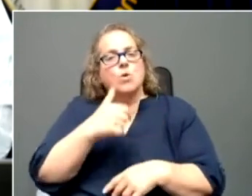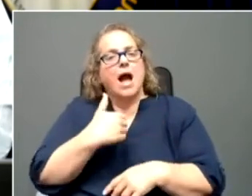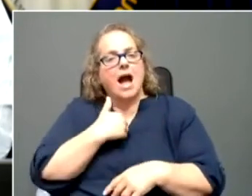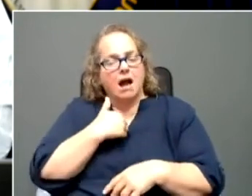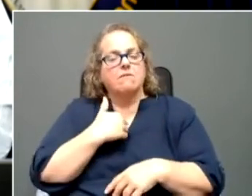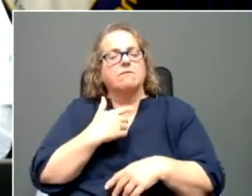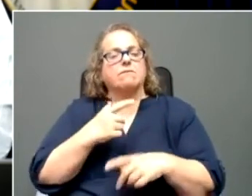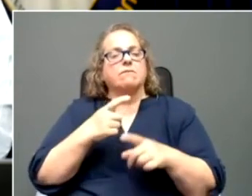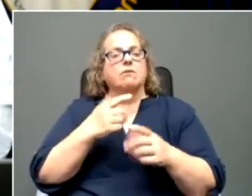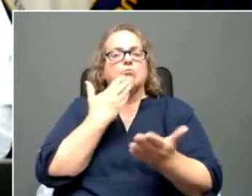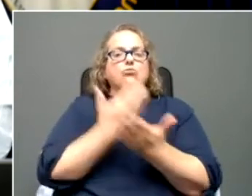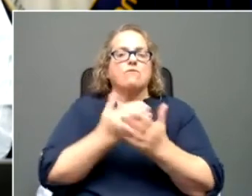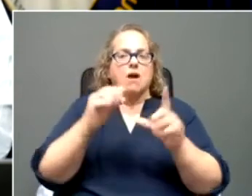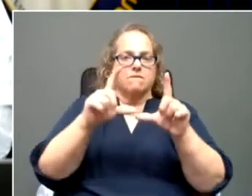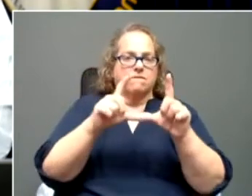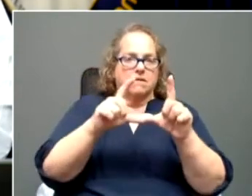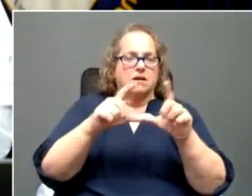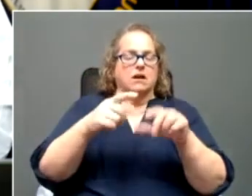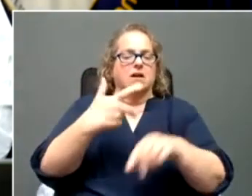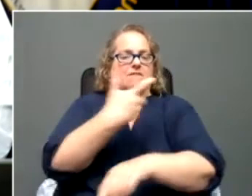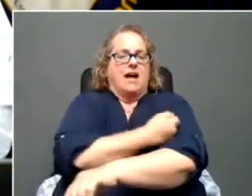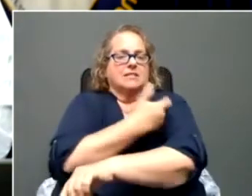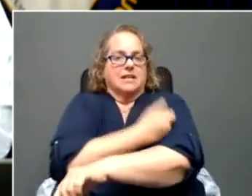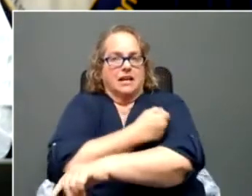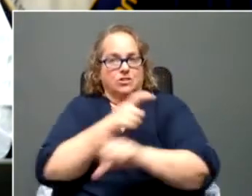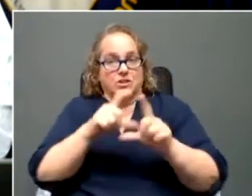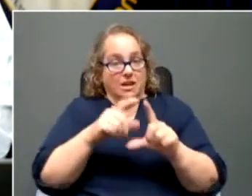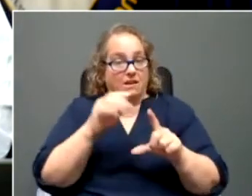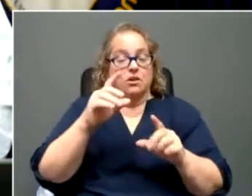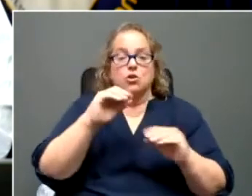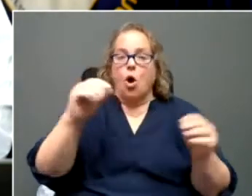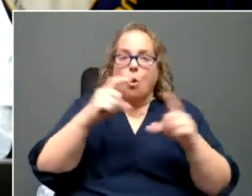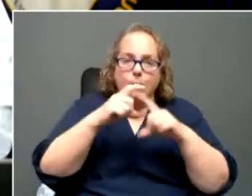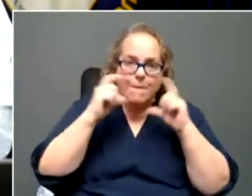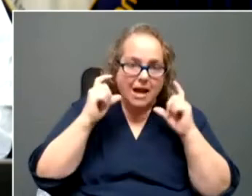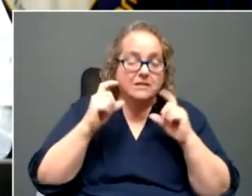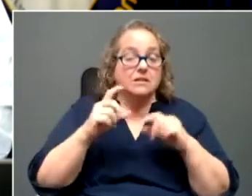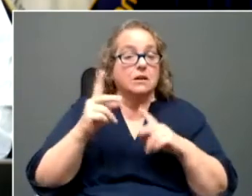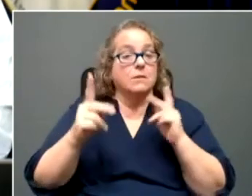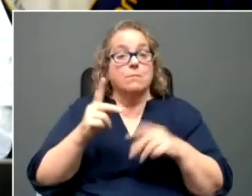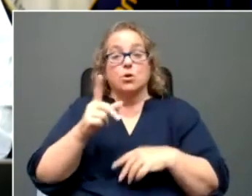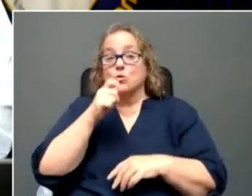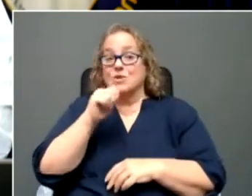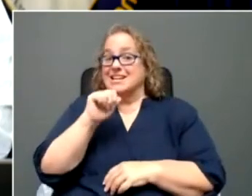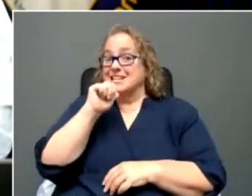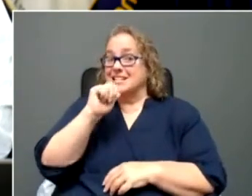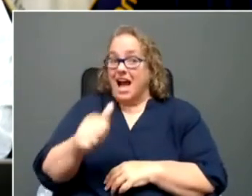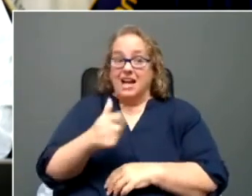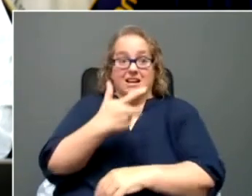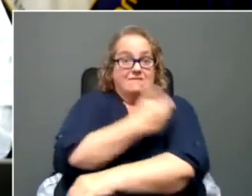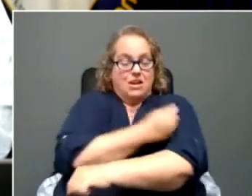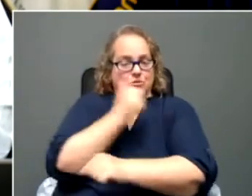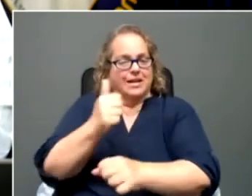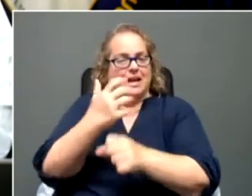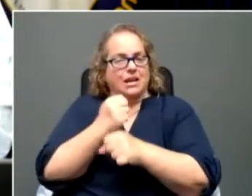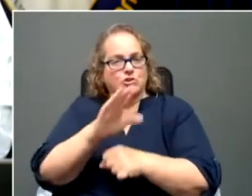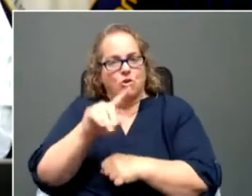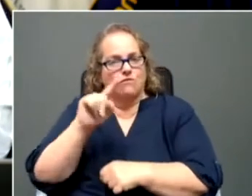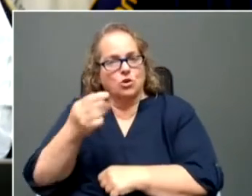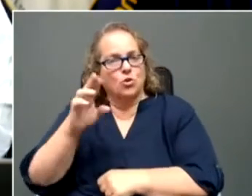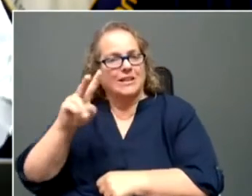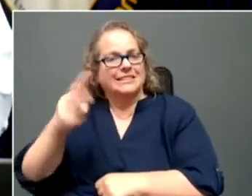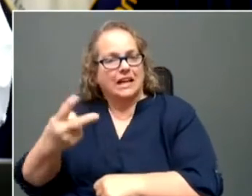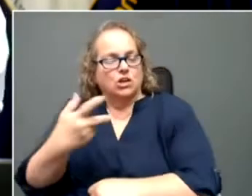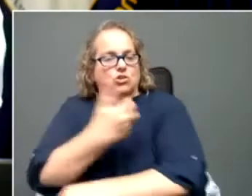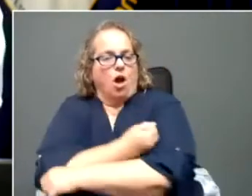social distancing, and if people aren't vaccinated, they can get their first or second shot while they're there. So what should